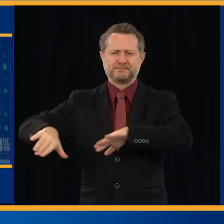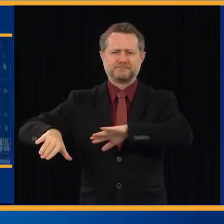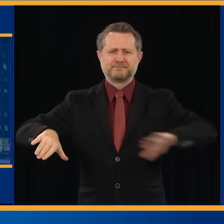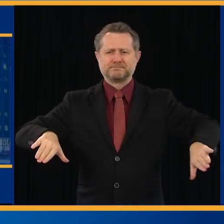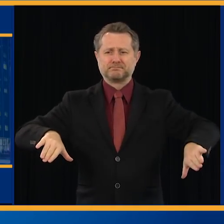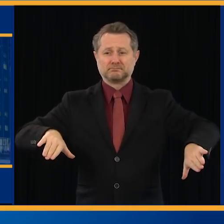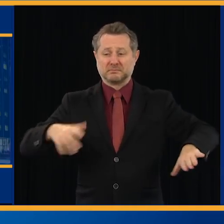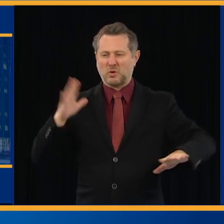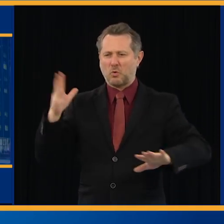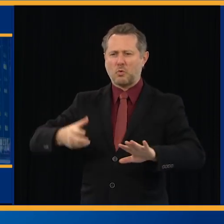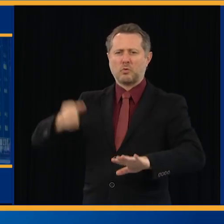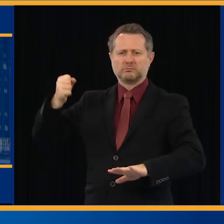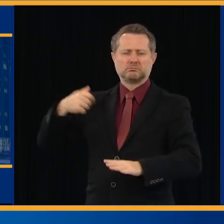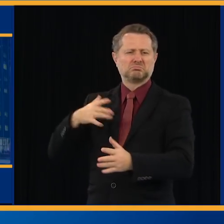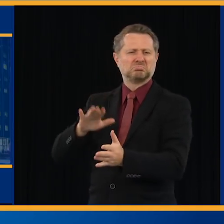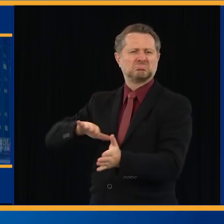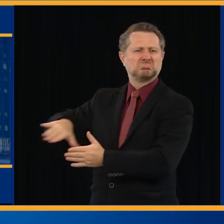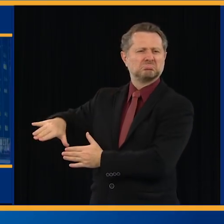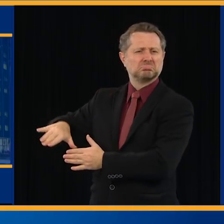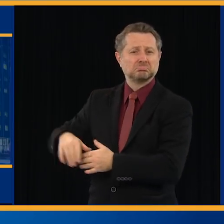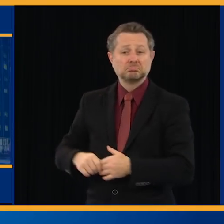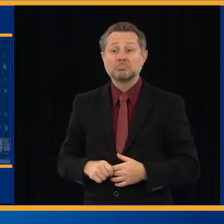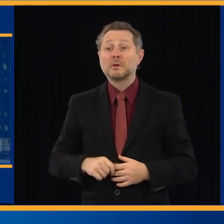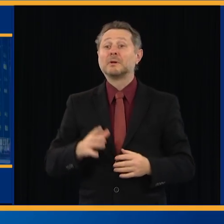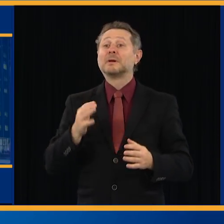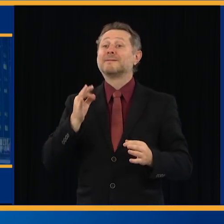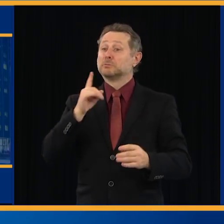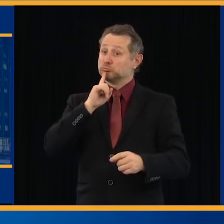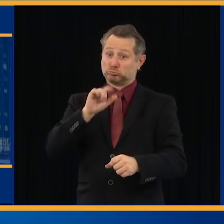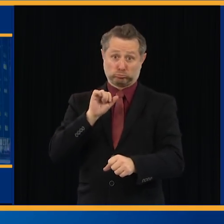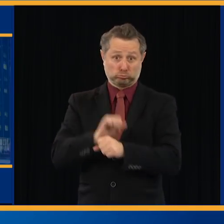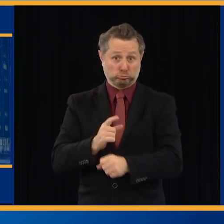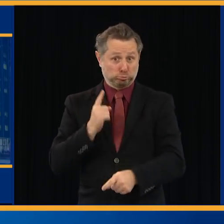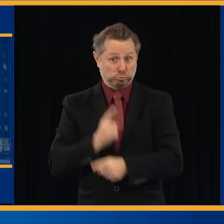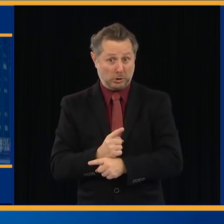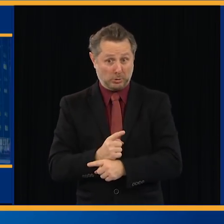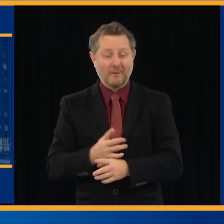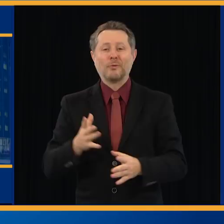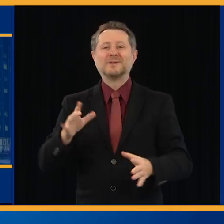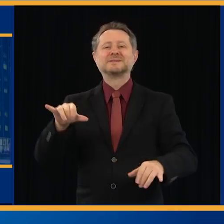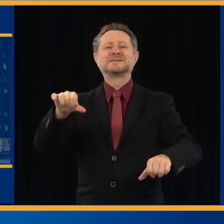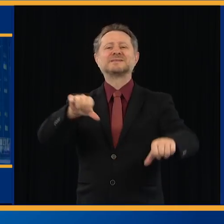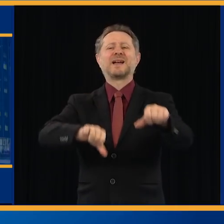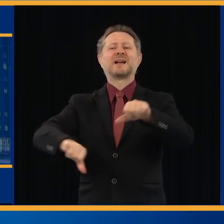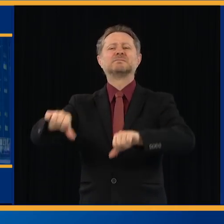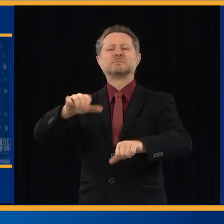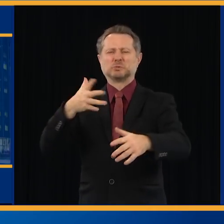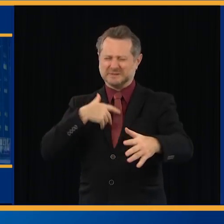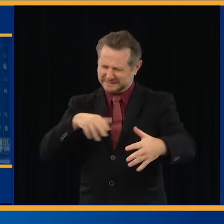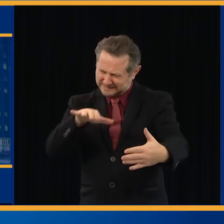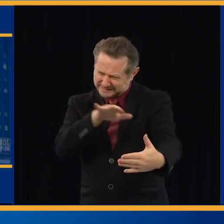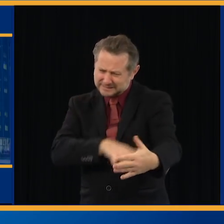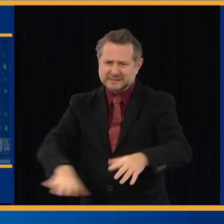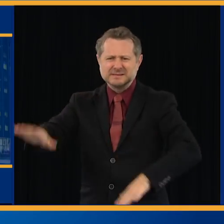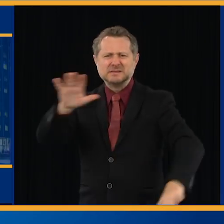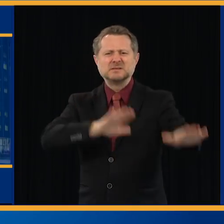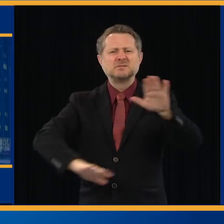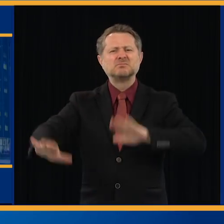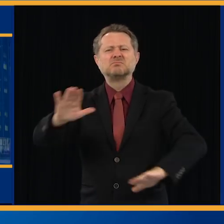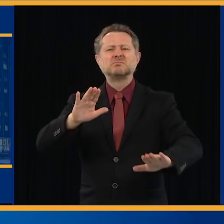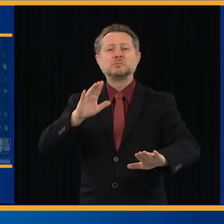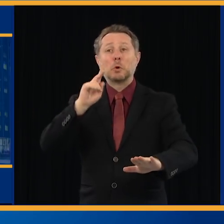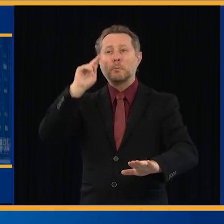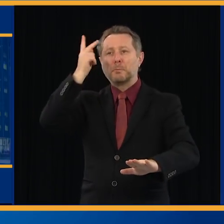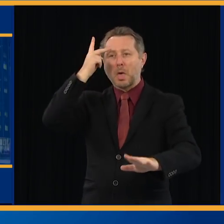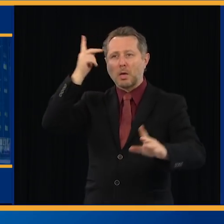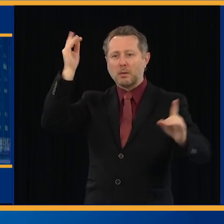do this right, it is a science reopening. It's not a political exercise. It